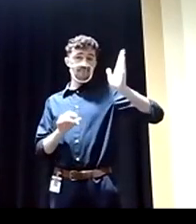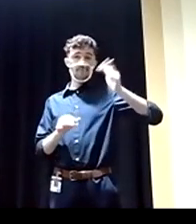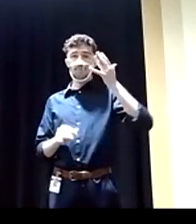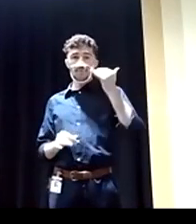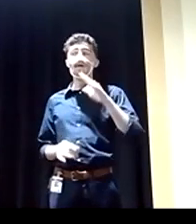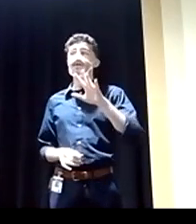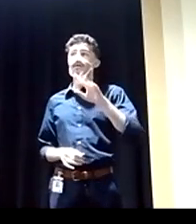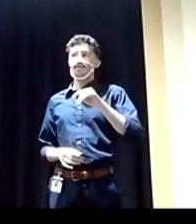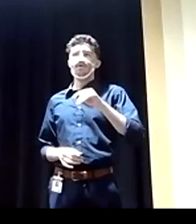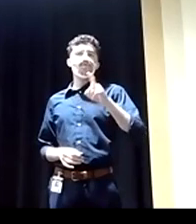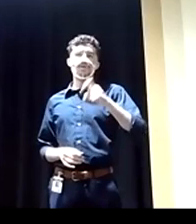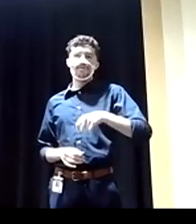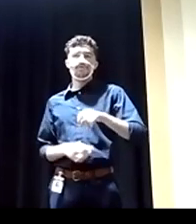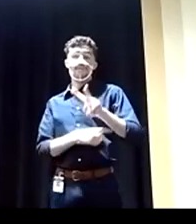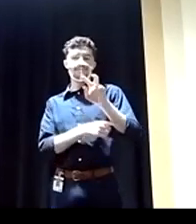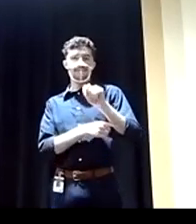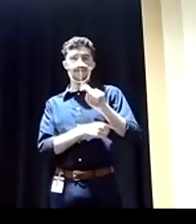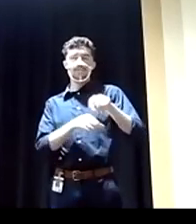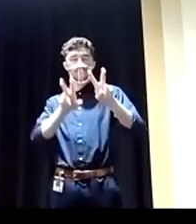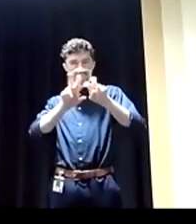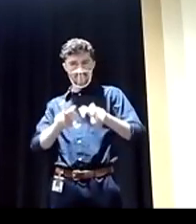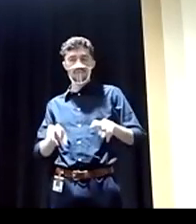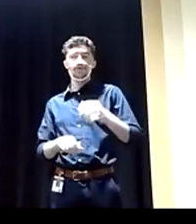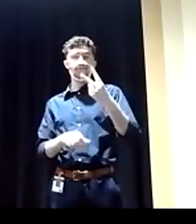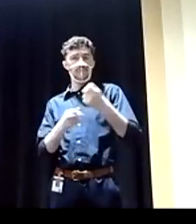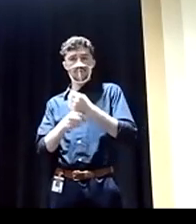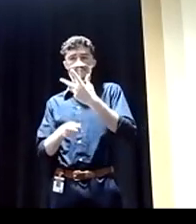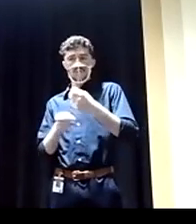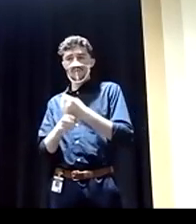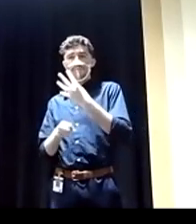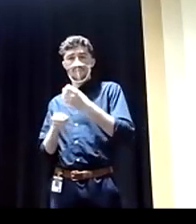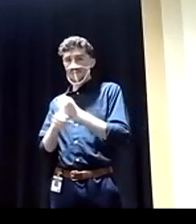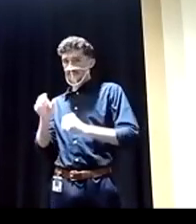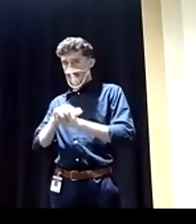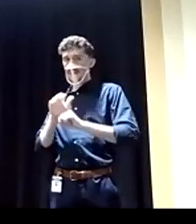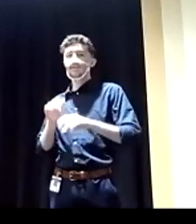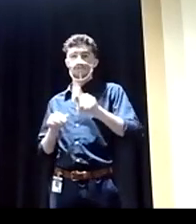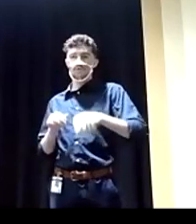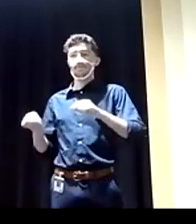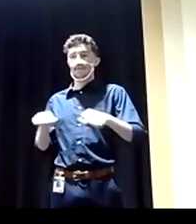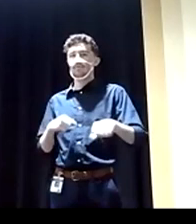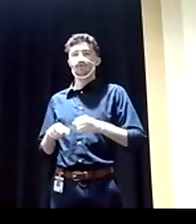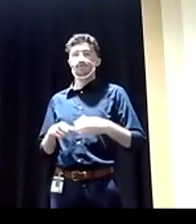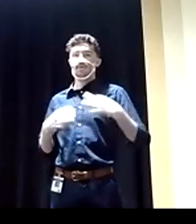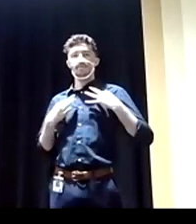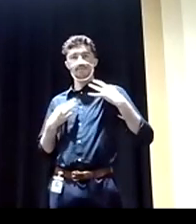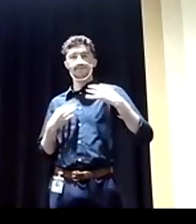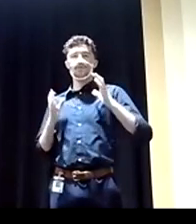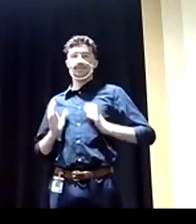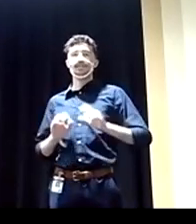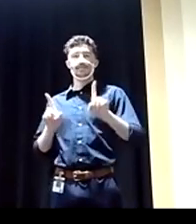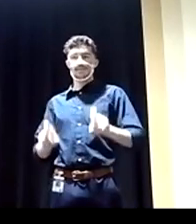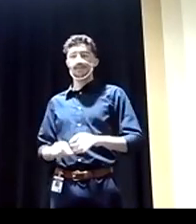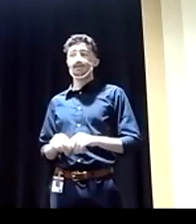you know, we have to vet them and two, three, four years max, you should be a citizen and take your citizens so fast. Lieutenant government.